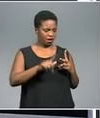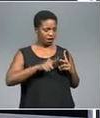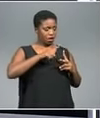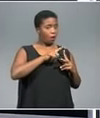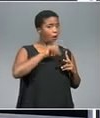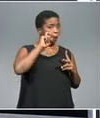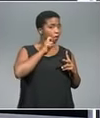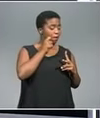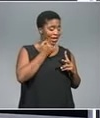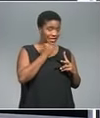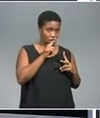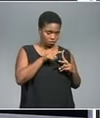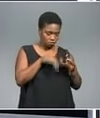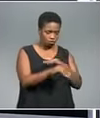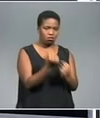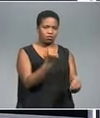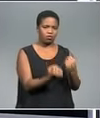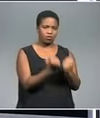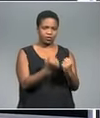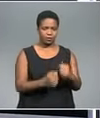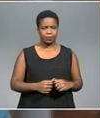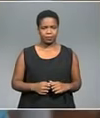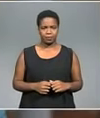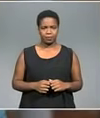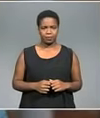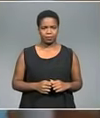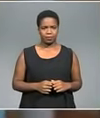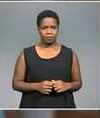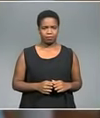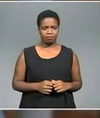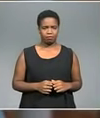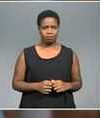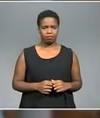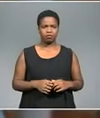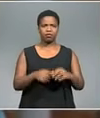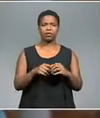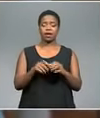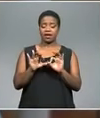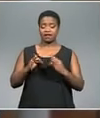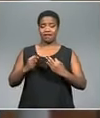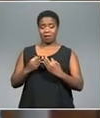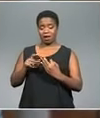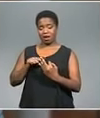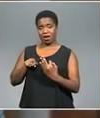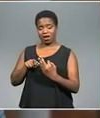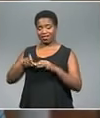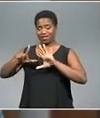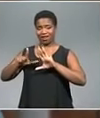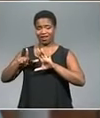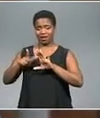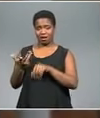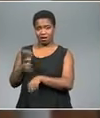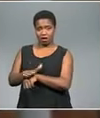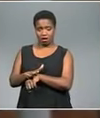it still has a strong case against Koupe. The state is continuing with the prosecution against accused number